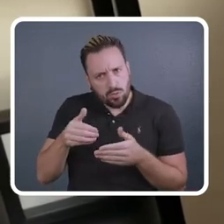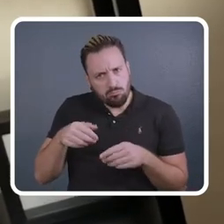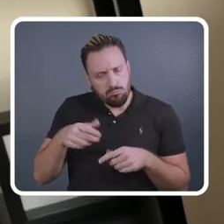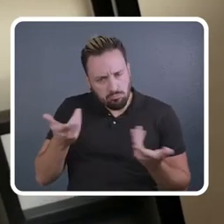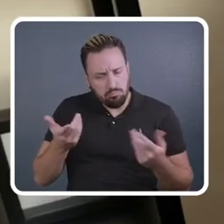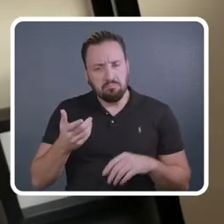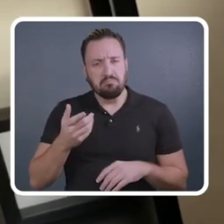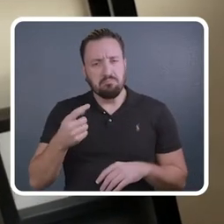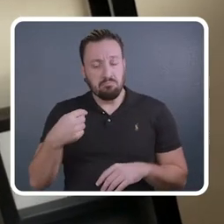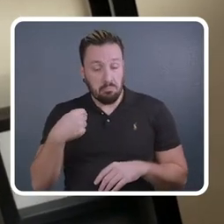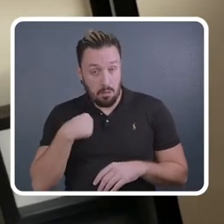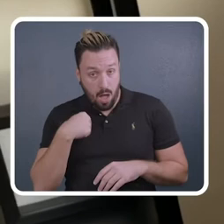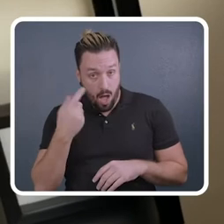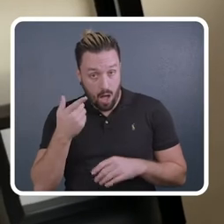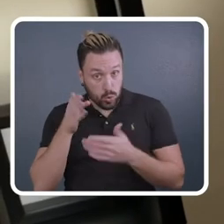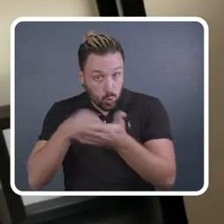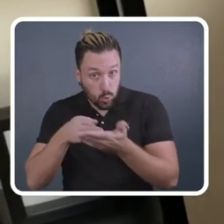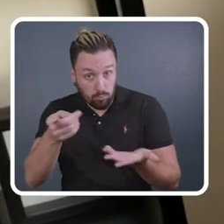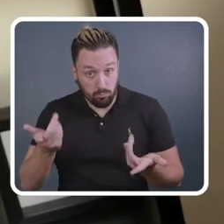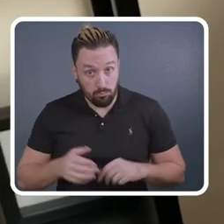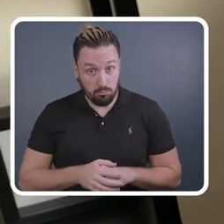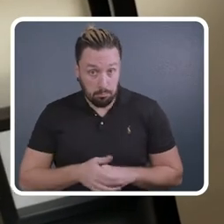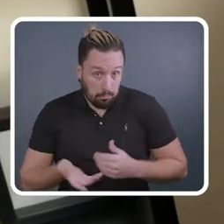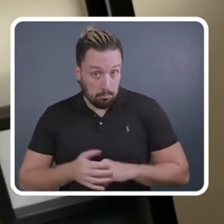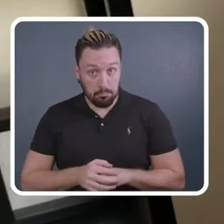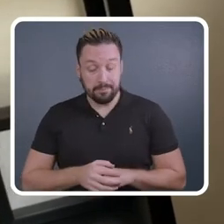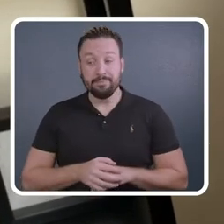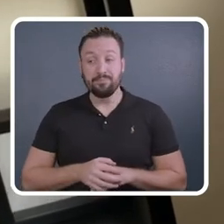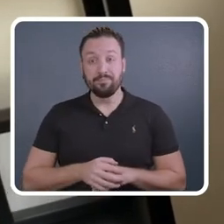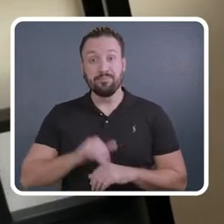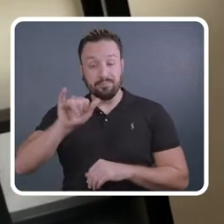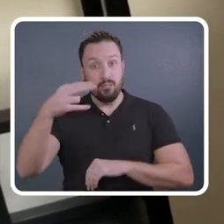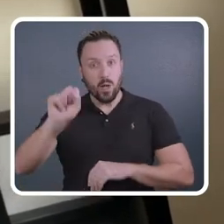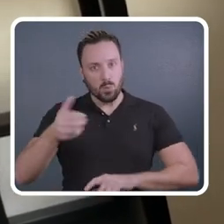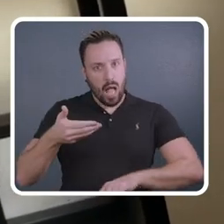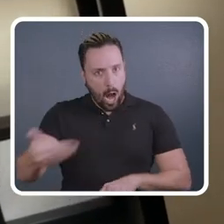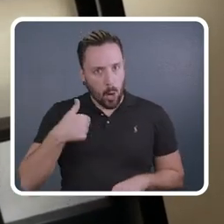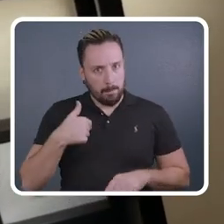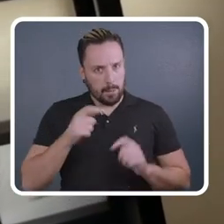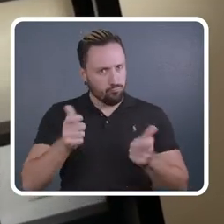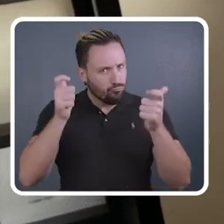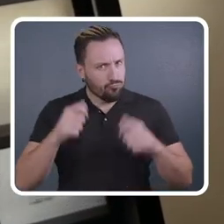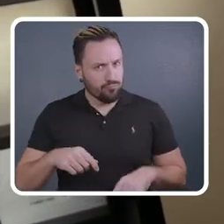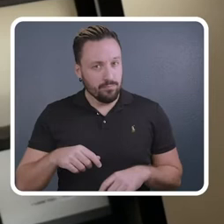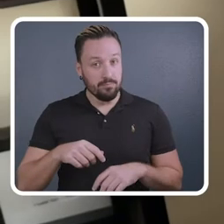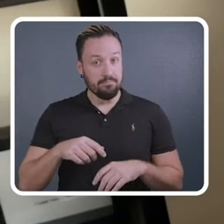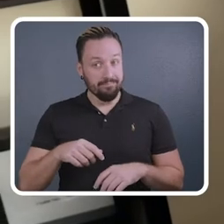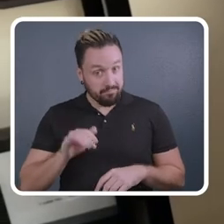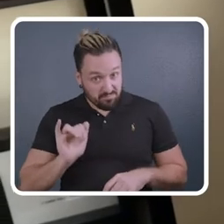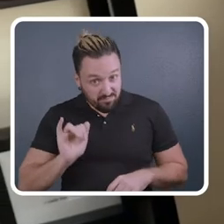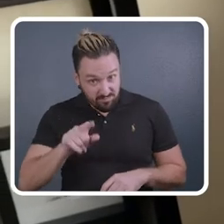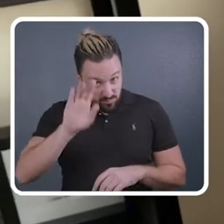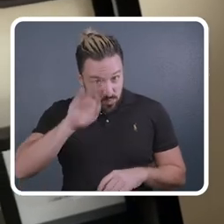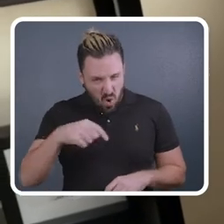So I sued them. So they hired me pretty quickly. And you know what?